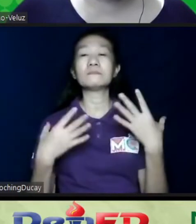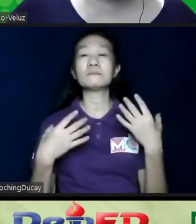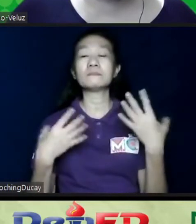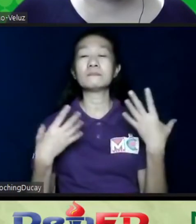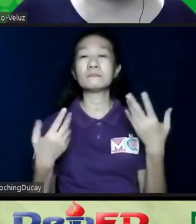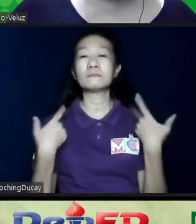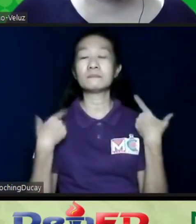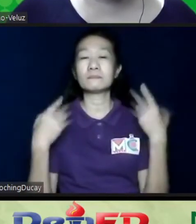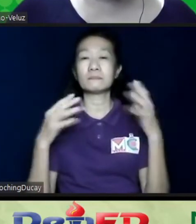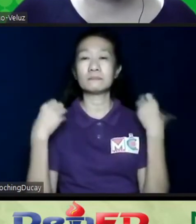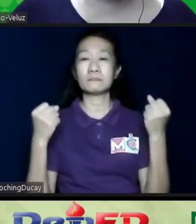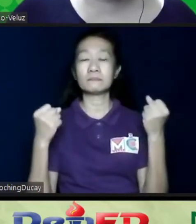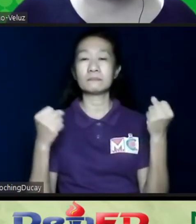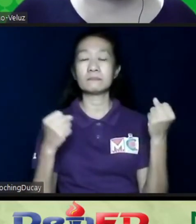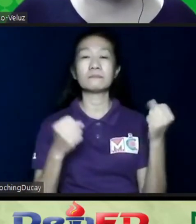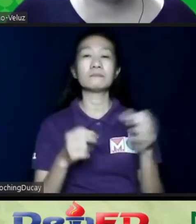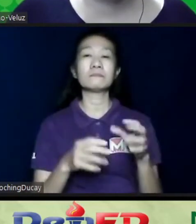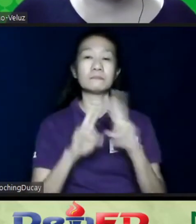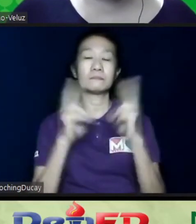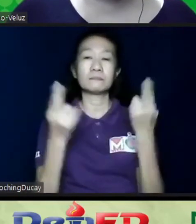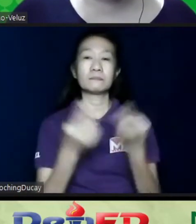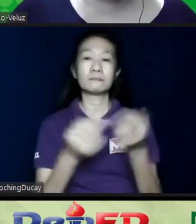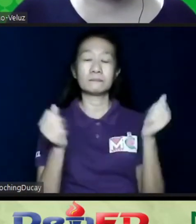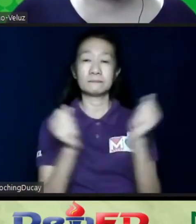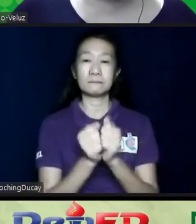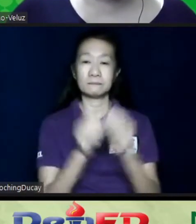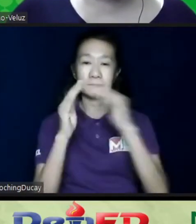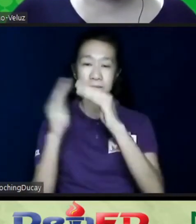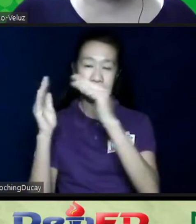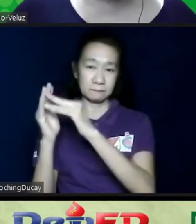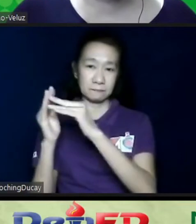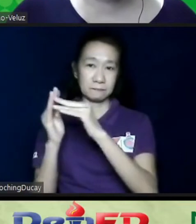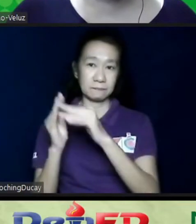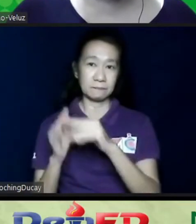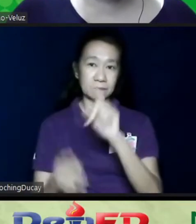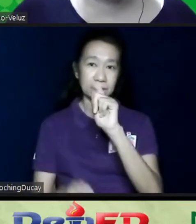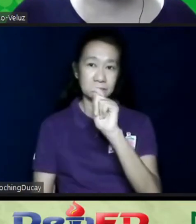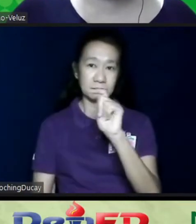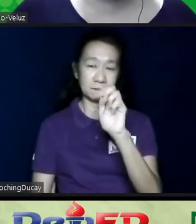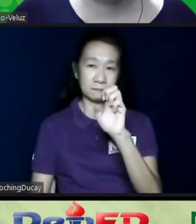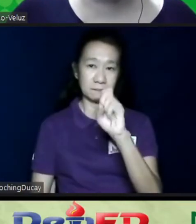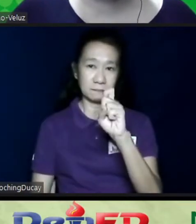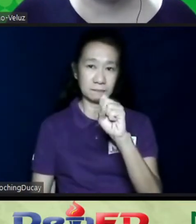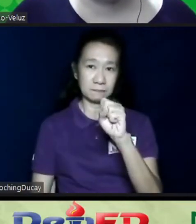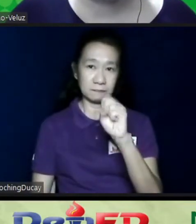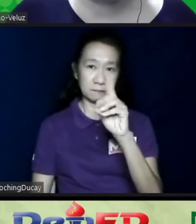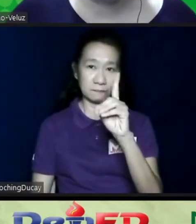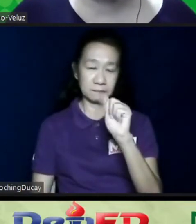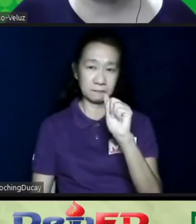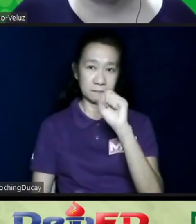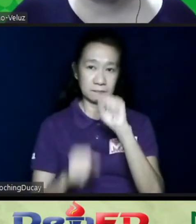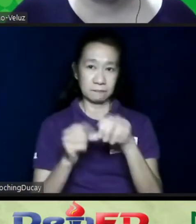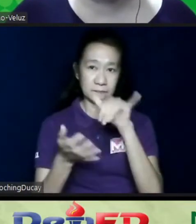your city or your municipality's TESDA so that